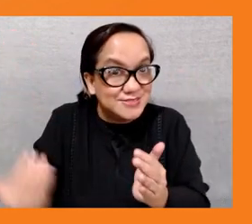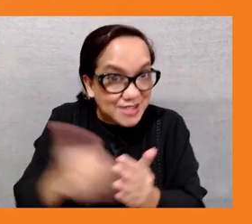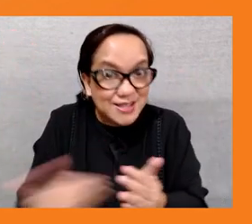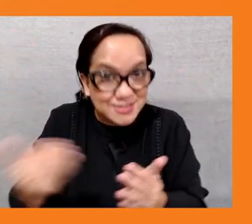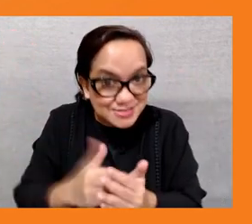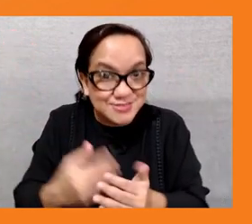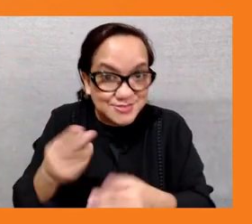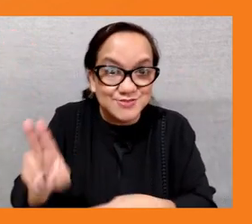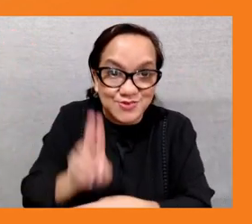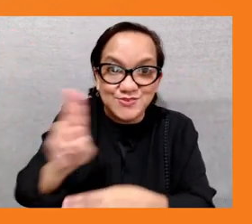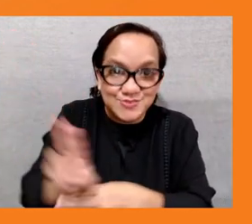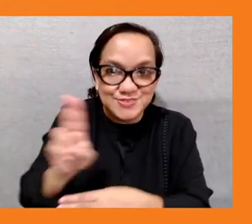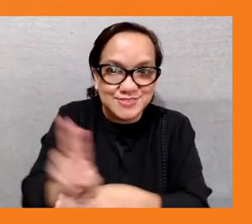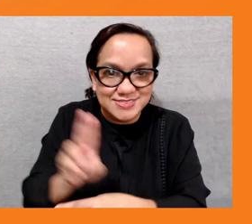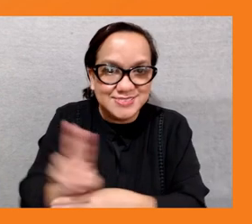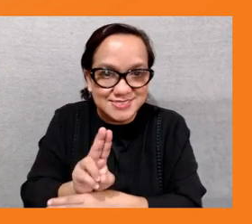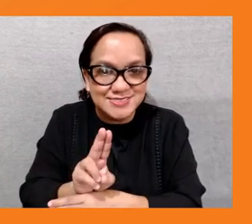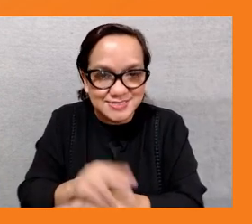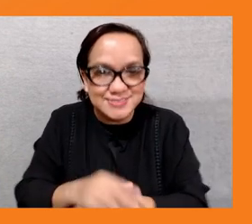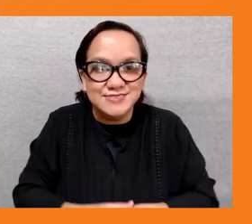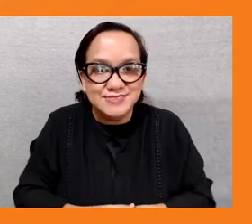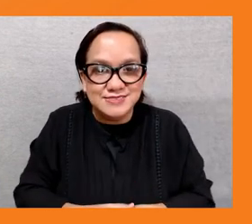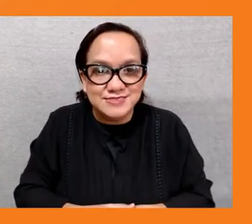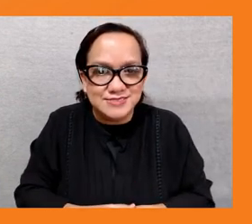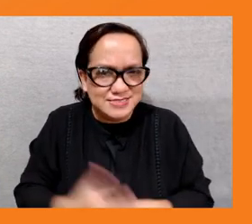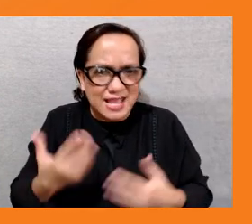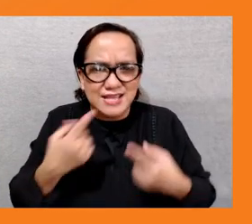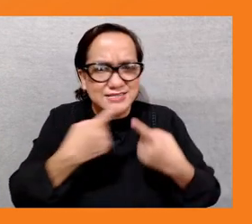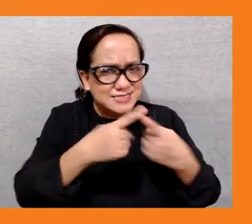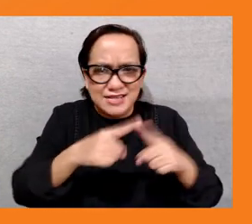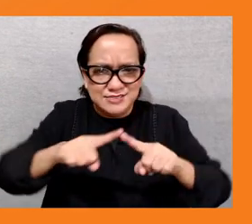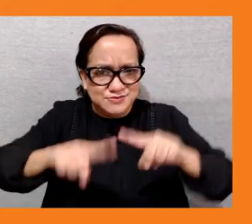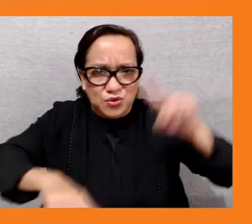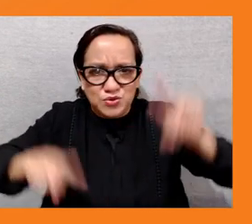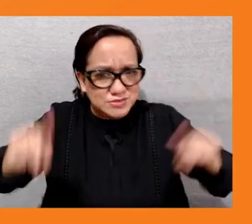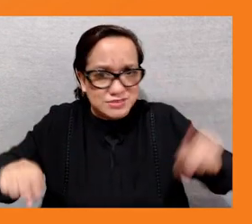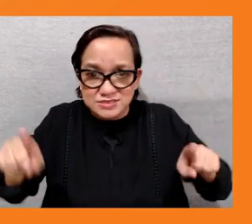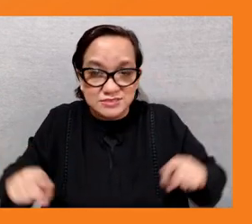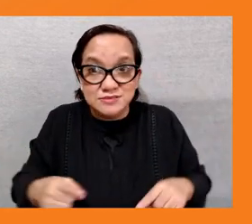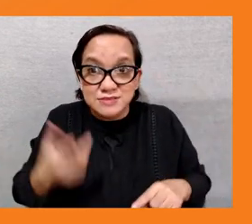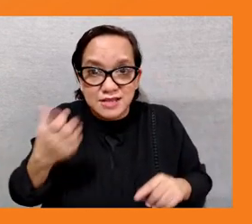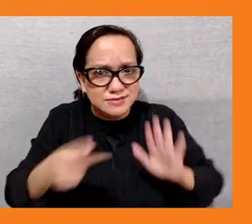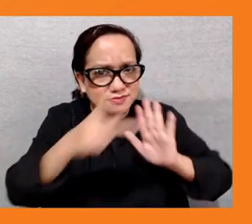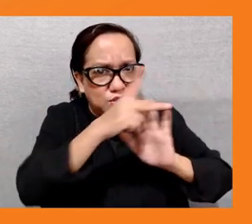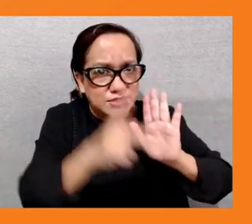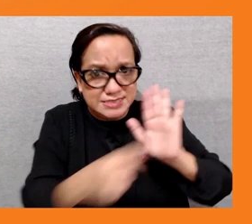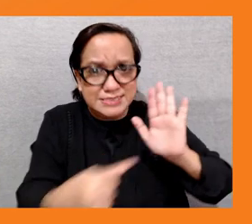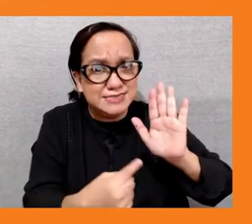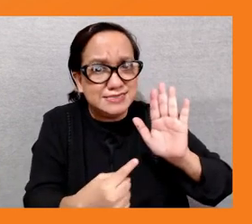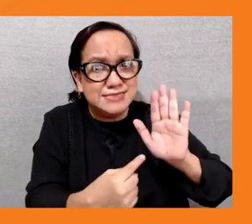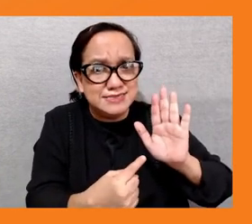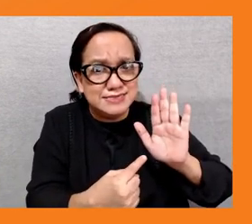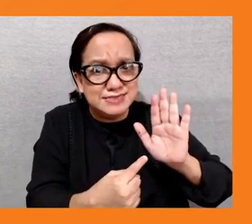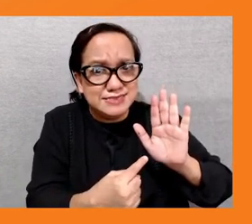now policy measures under this green scenario could create an additional net 8.4 million jobs